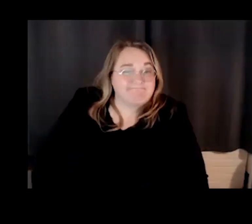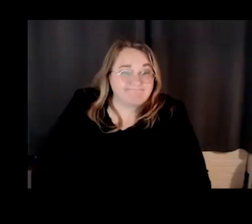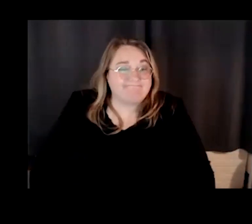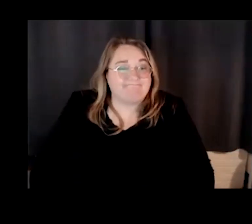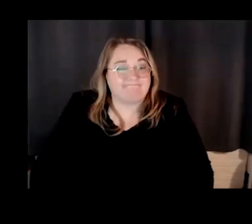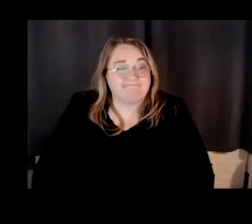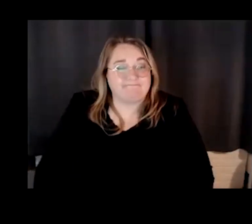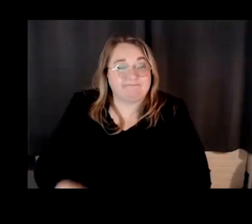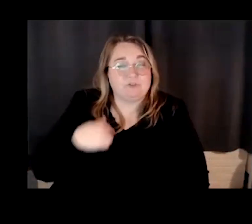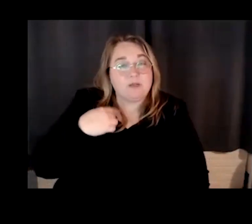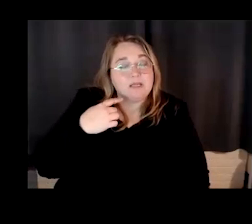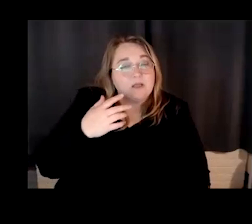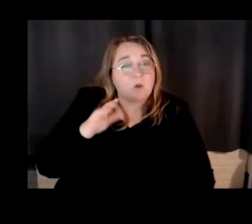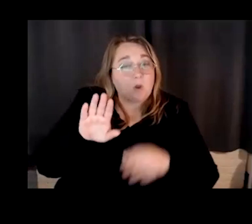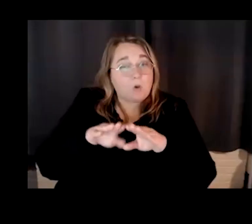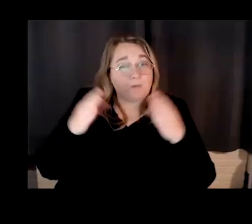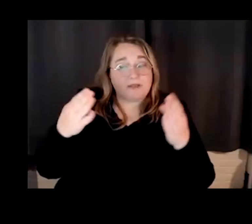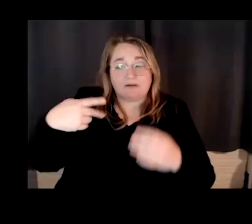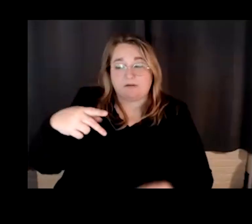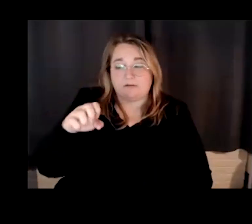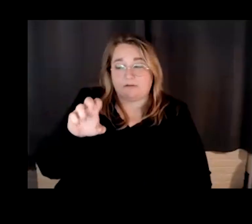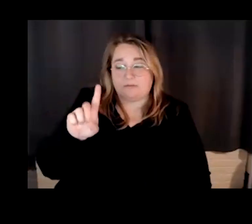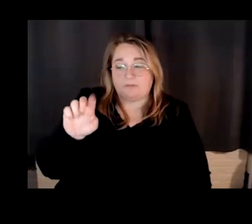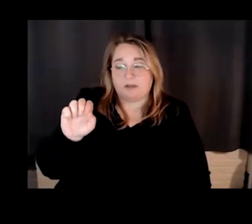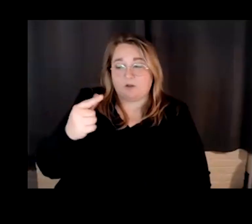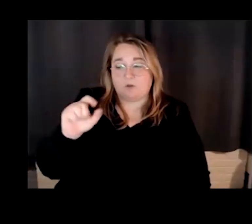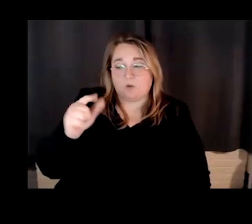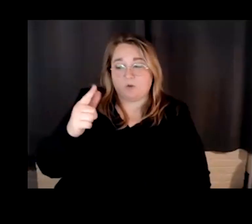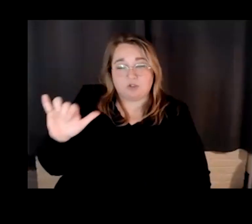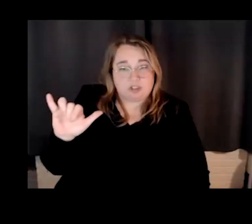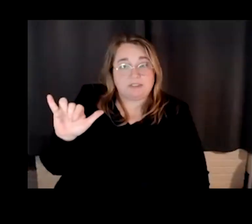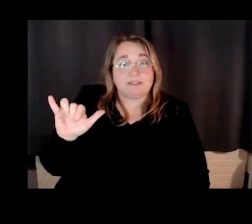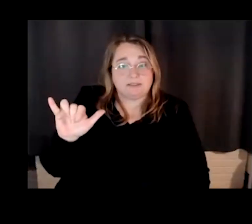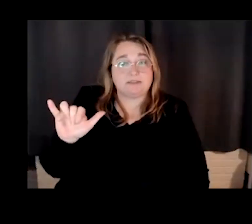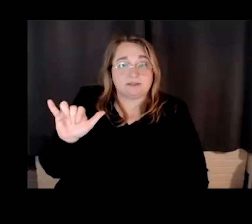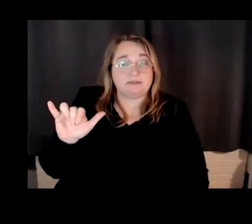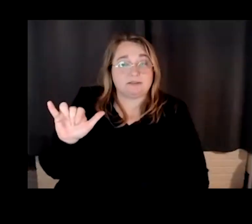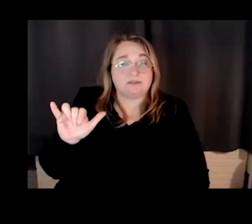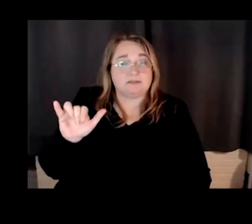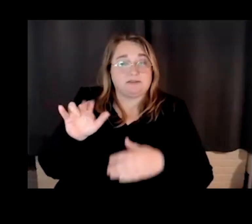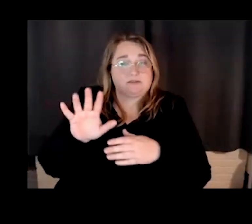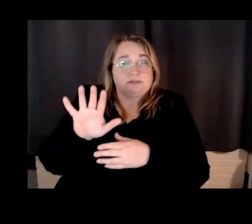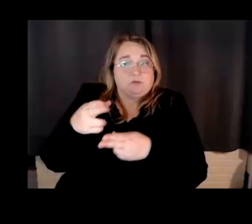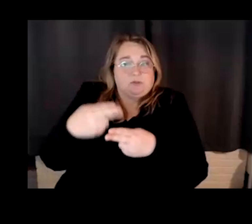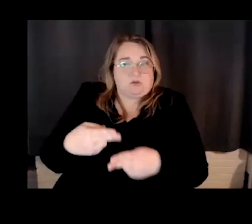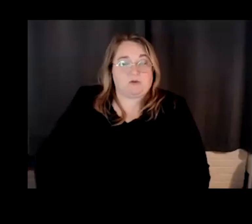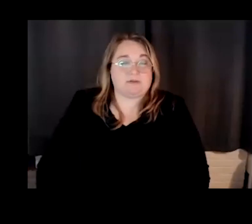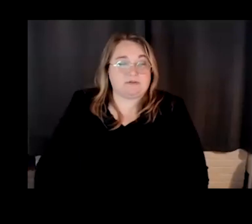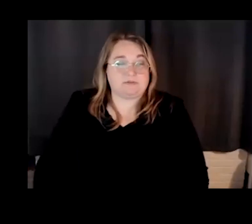open pedagogy. We should do a session. Um, I, I think someone else on,